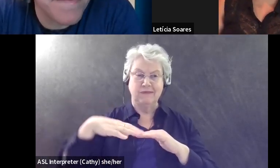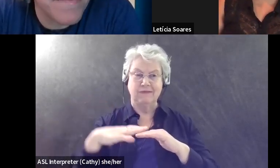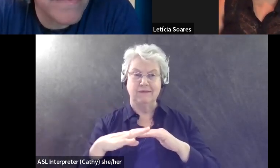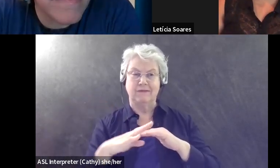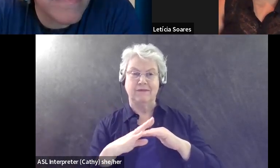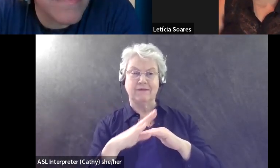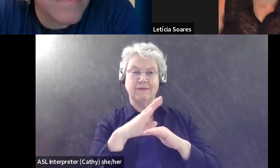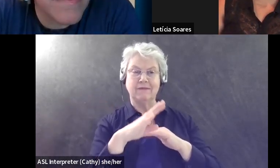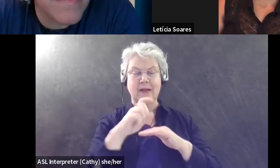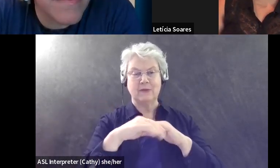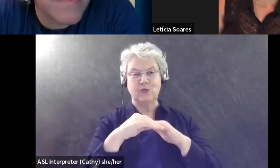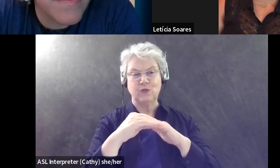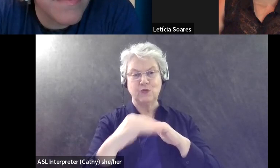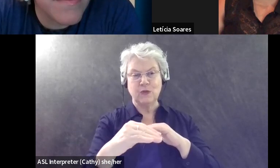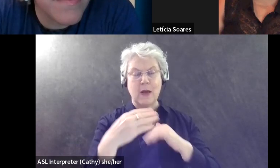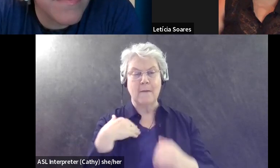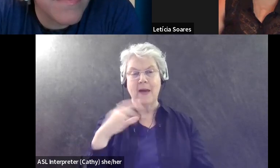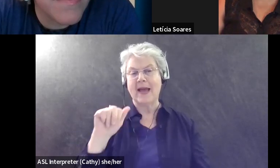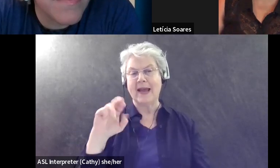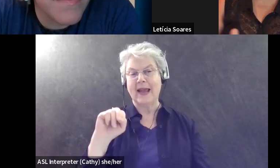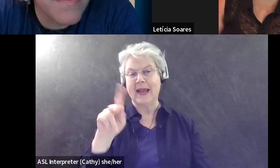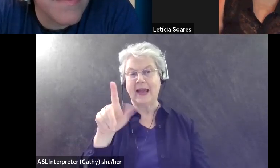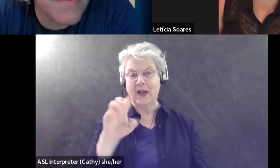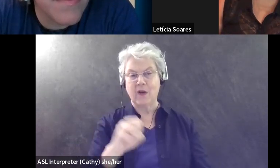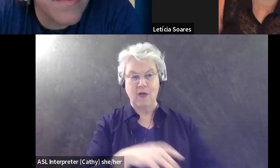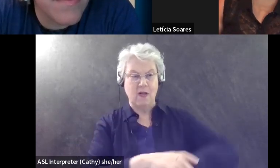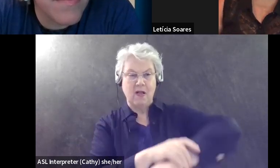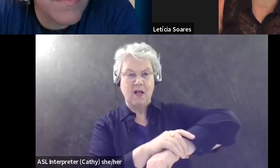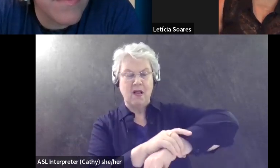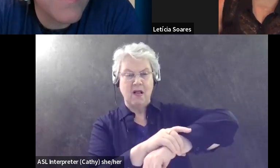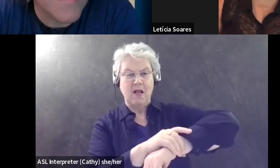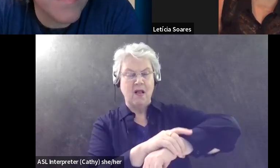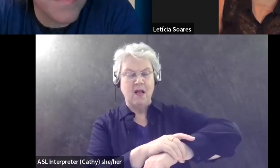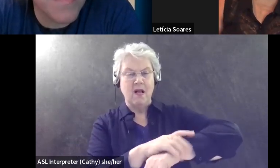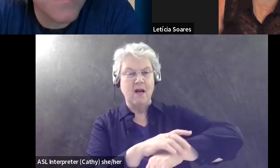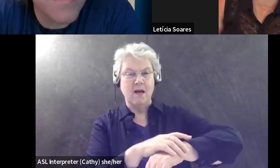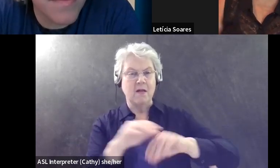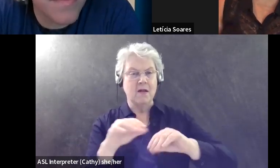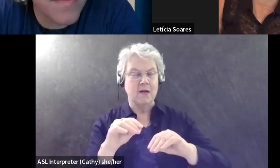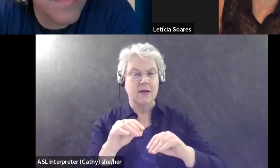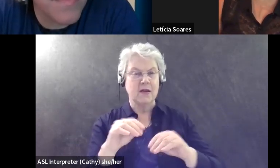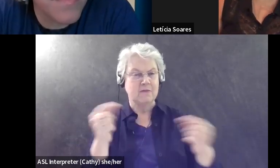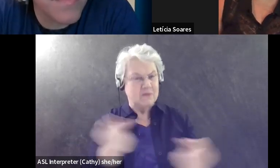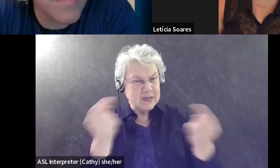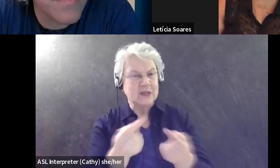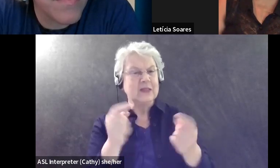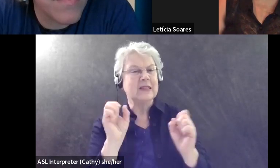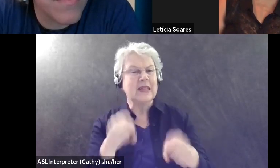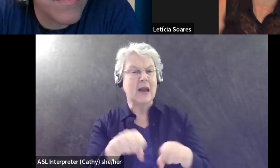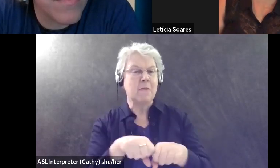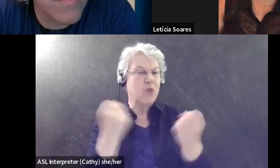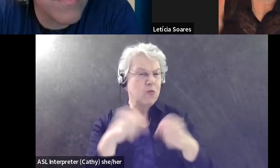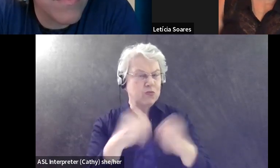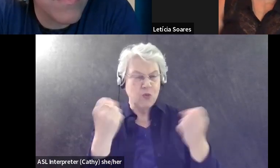Um, it's, it's a strategy to avoid injury because I have injured my, both my ankles multiple